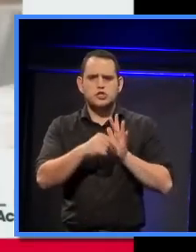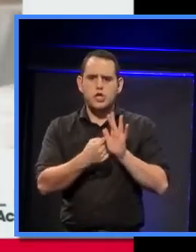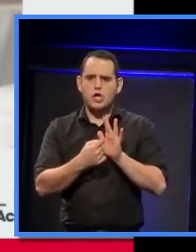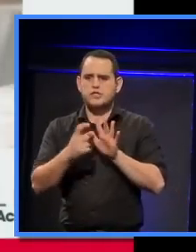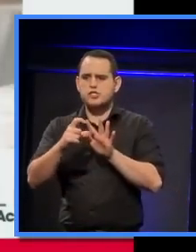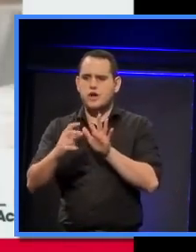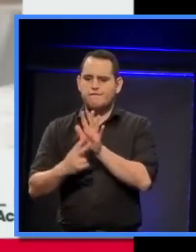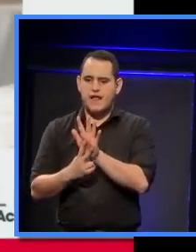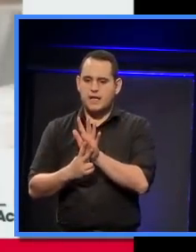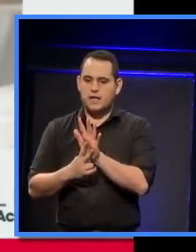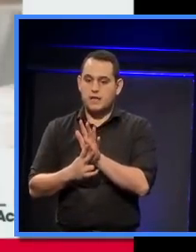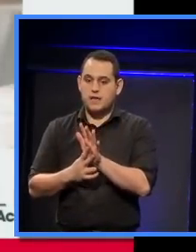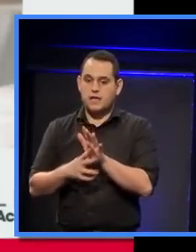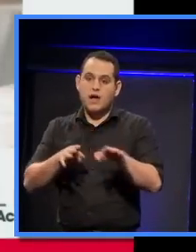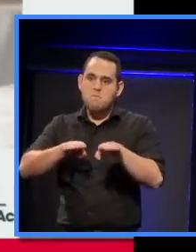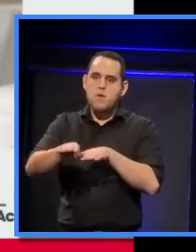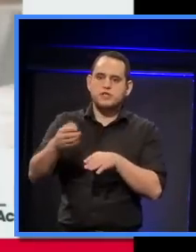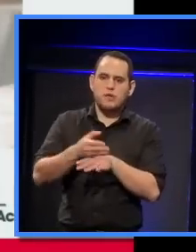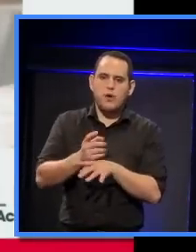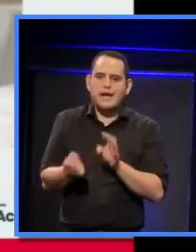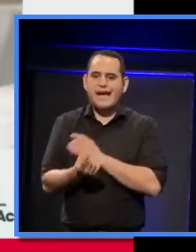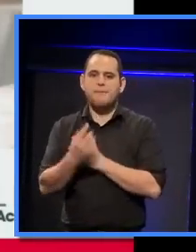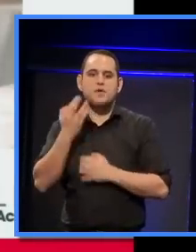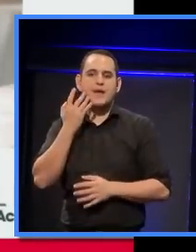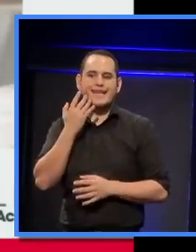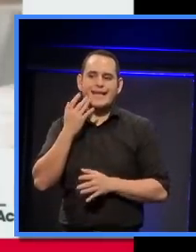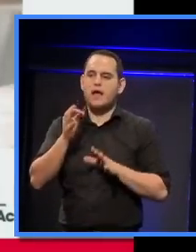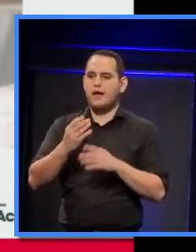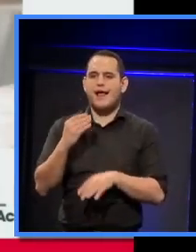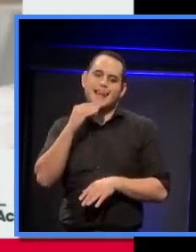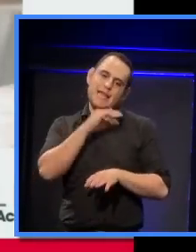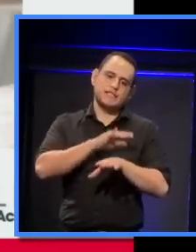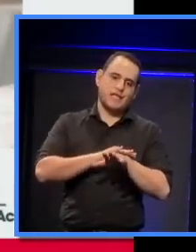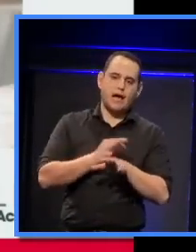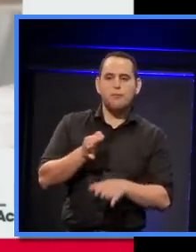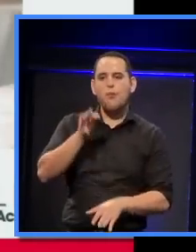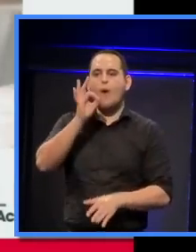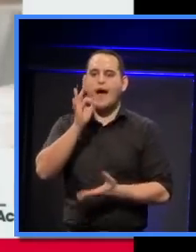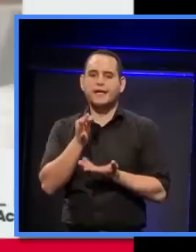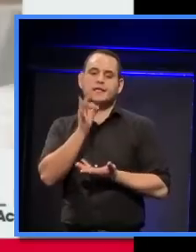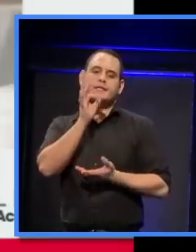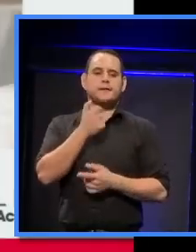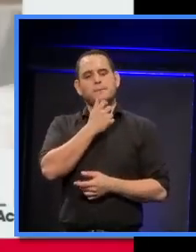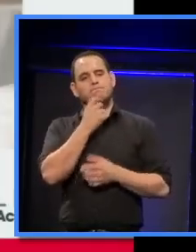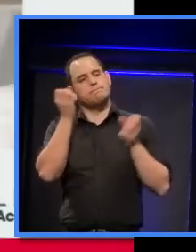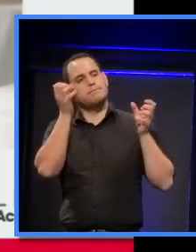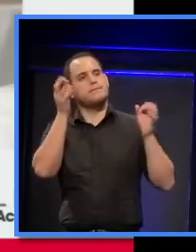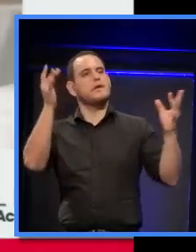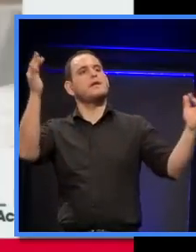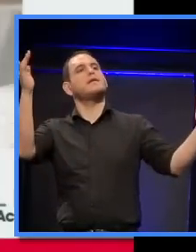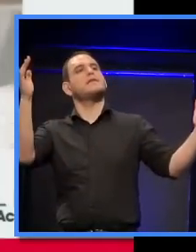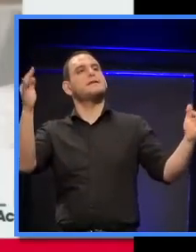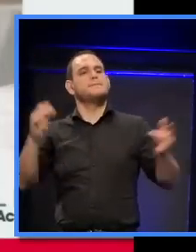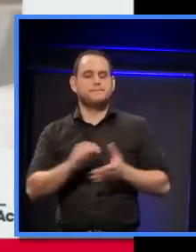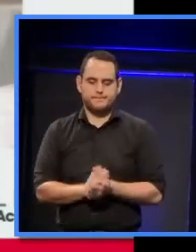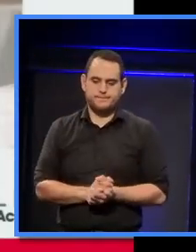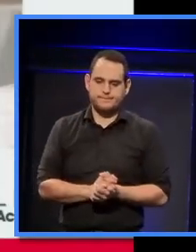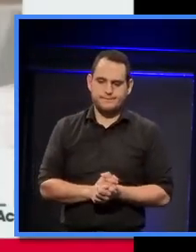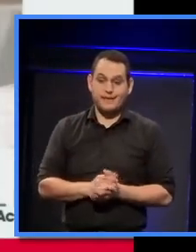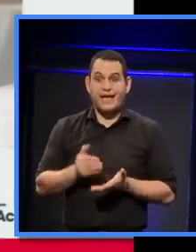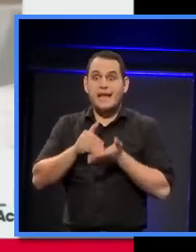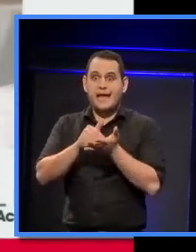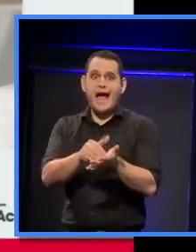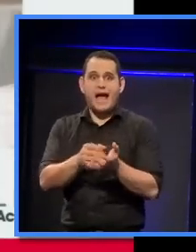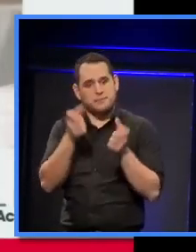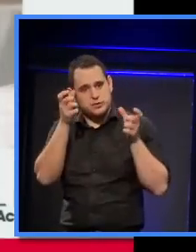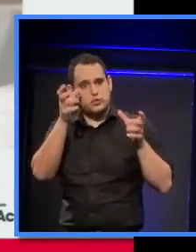tends to do most of his work over lunch with a couple of glasses of wine, and it helps the creative juices get